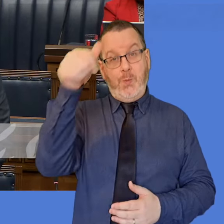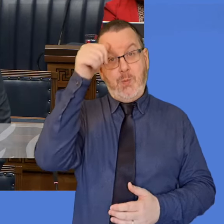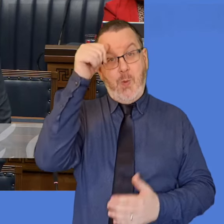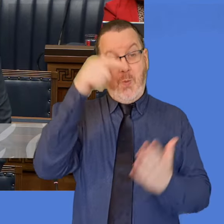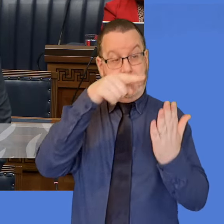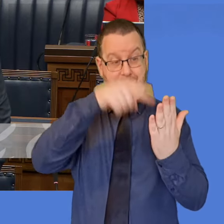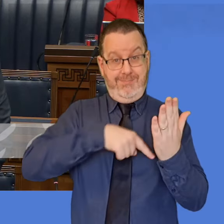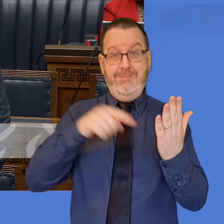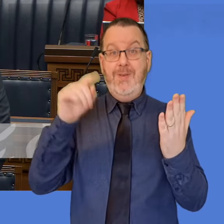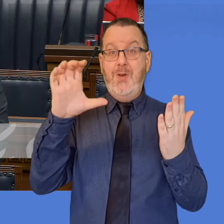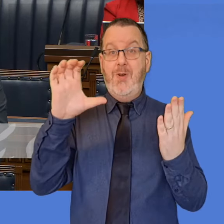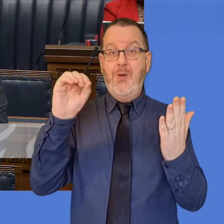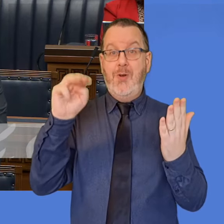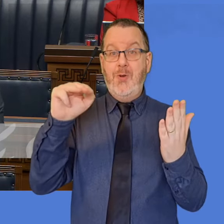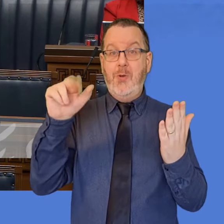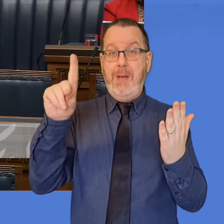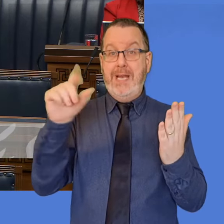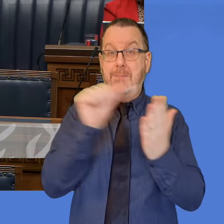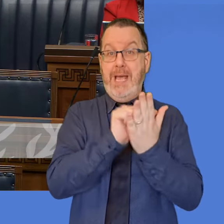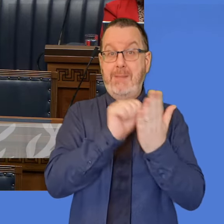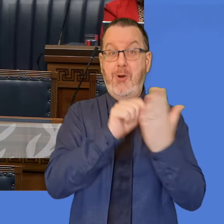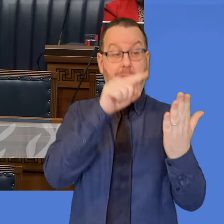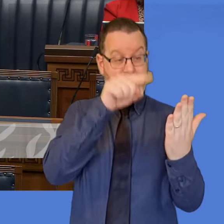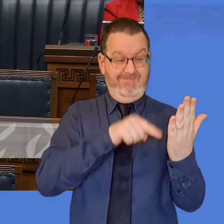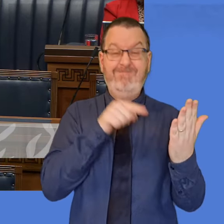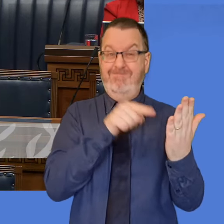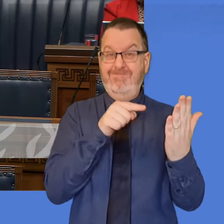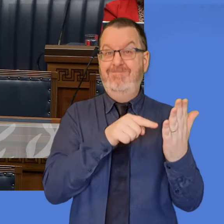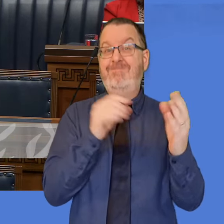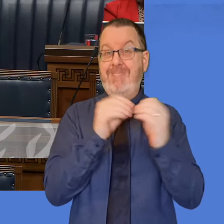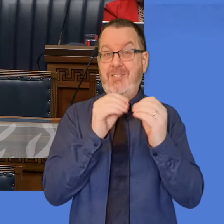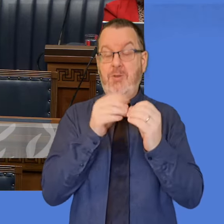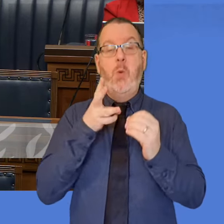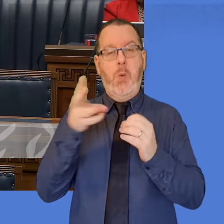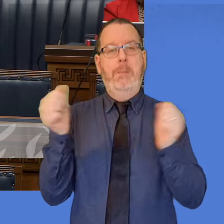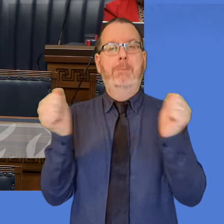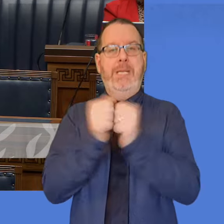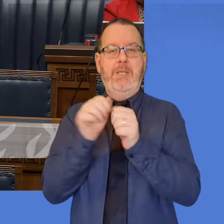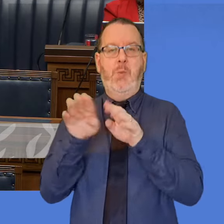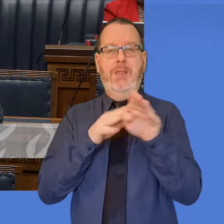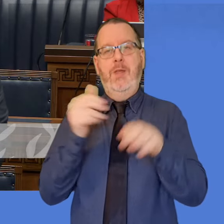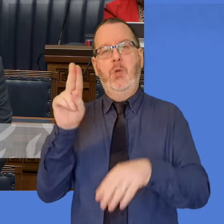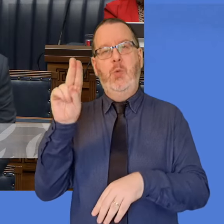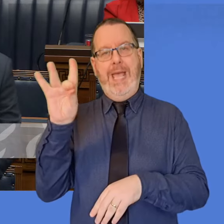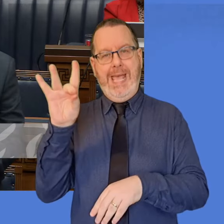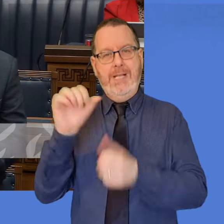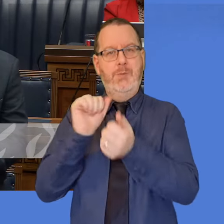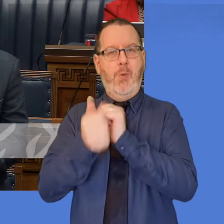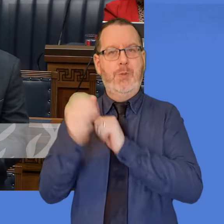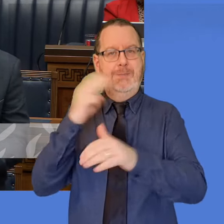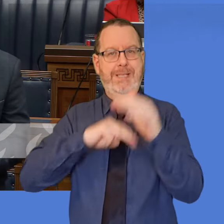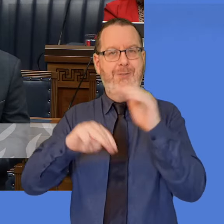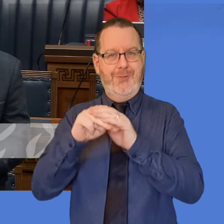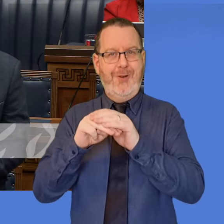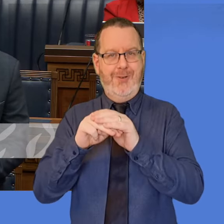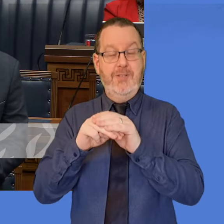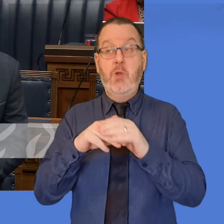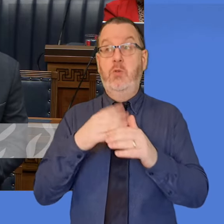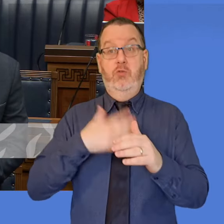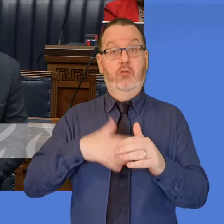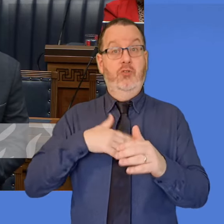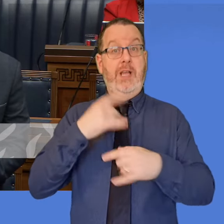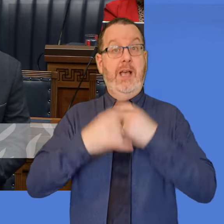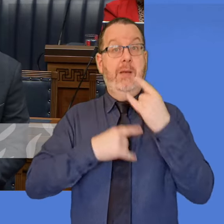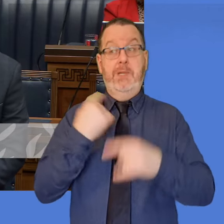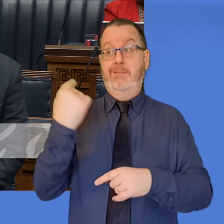stated that there would be a meeting that would take place between the Communities Minister and the UK Sports Minister within a month of the Assembly returning. That